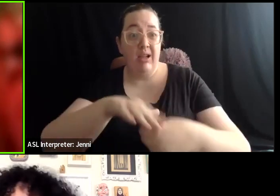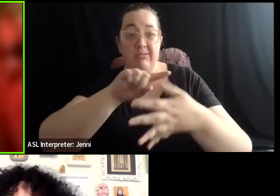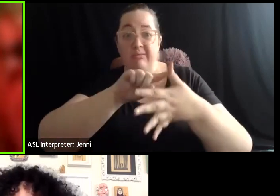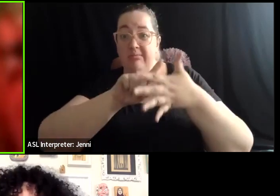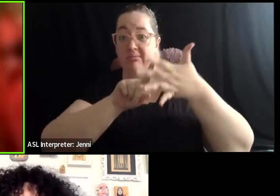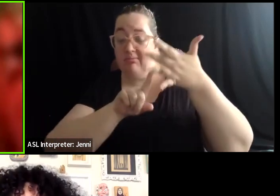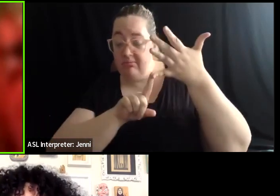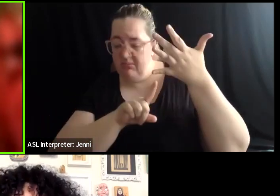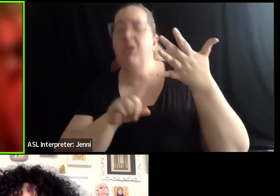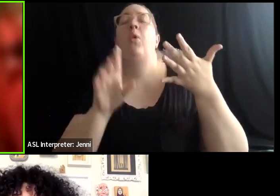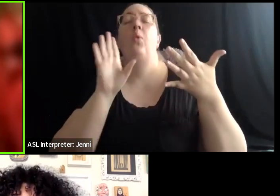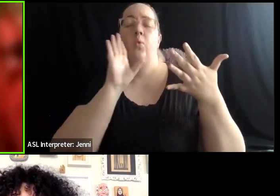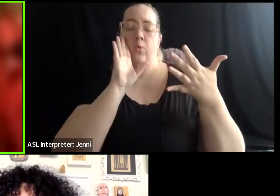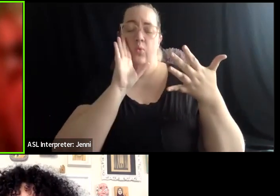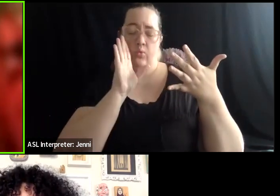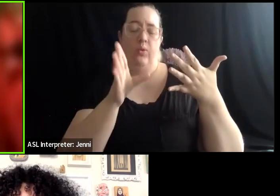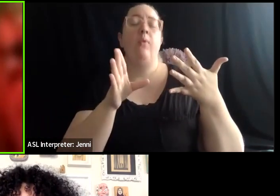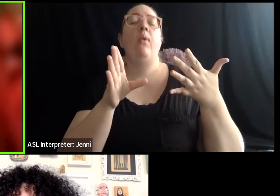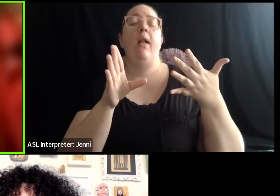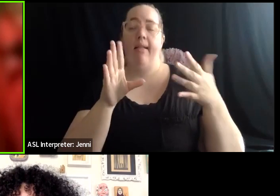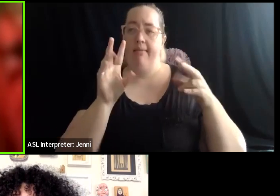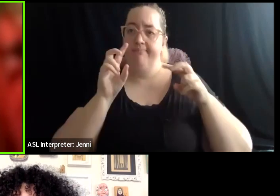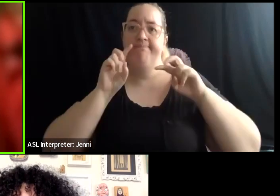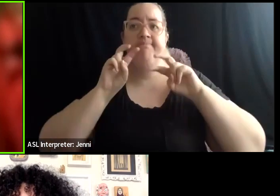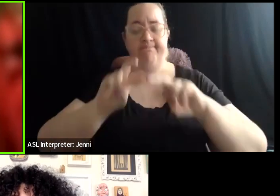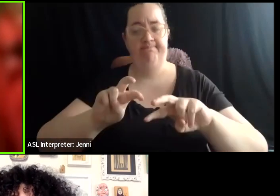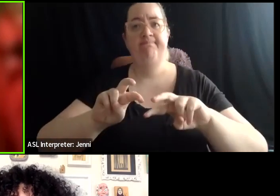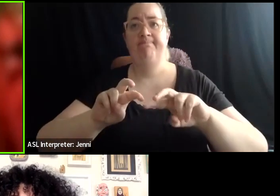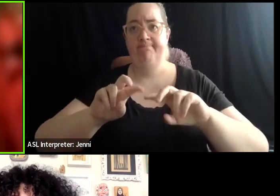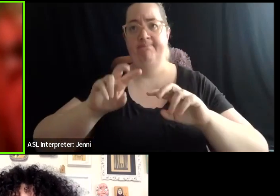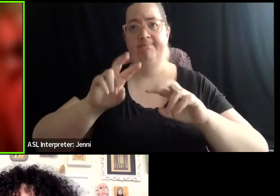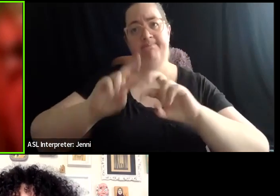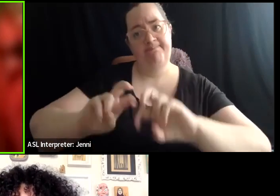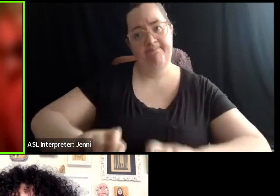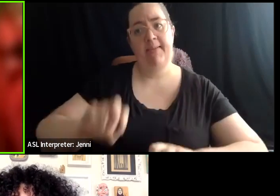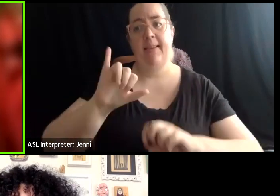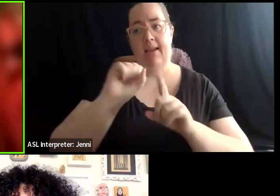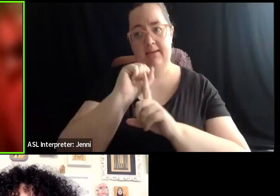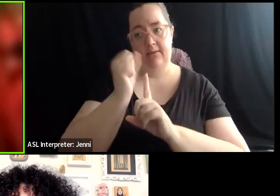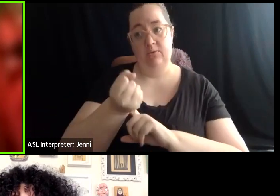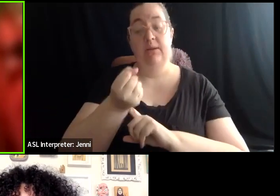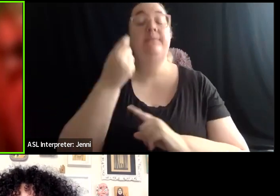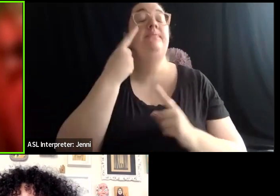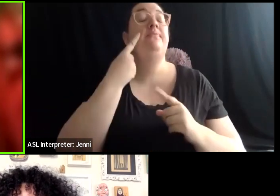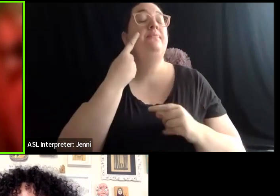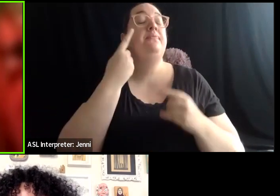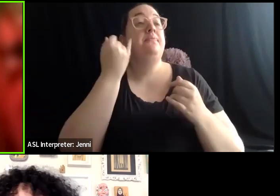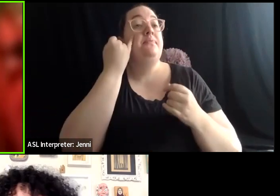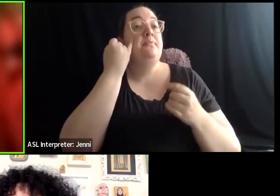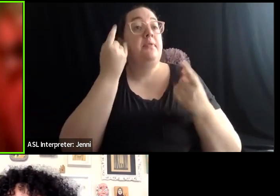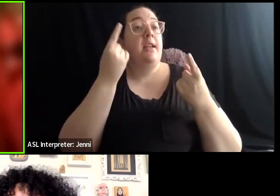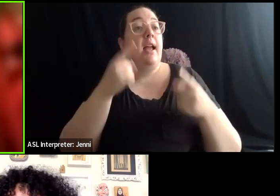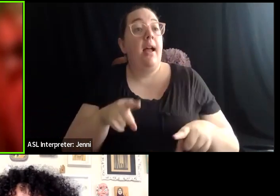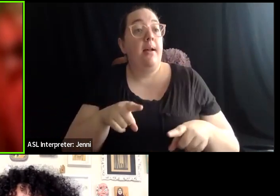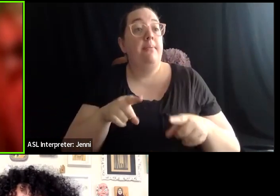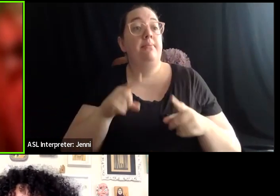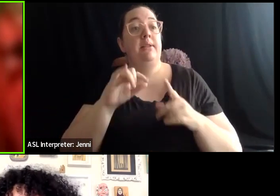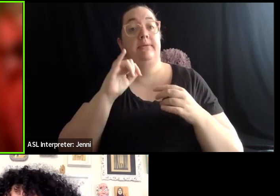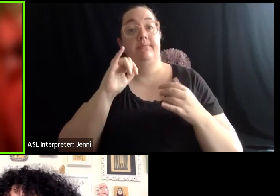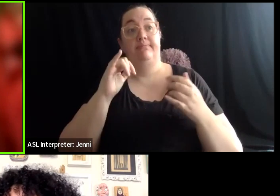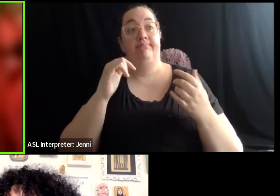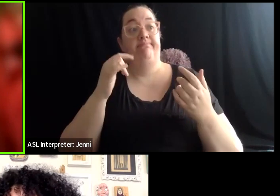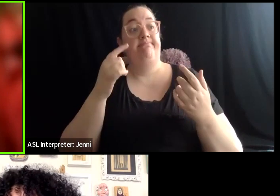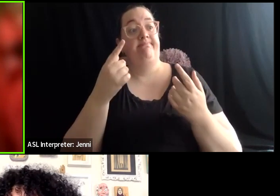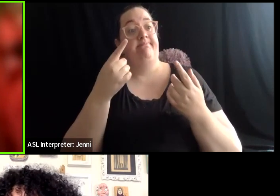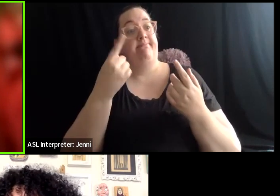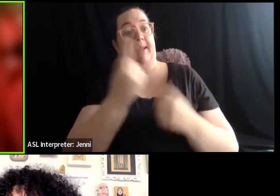or other oppression that may happen in this space. If an incident does arise during the conference, please know that we have a